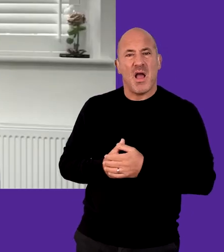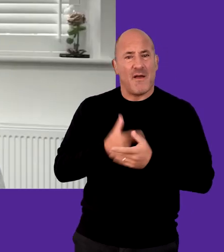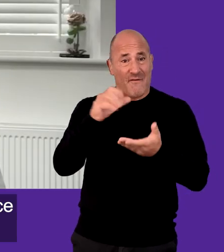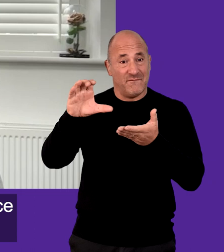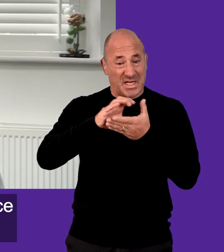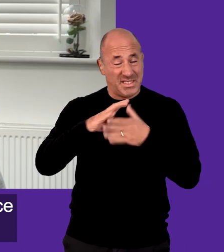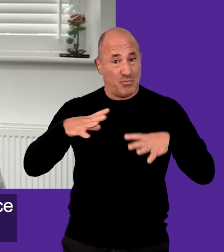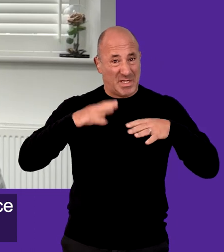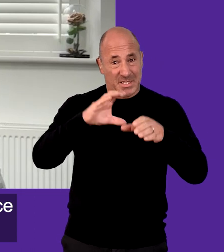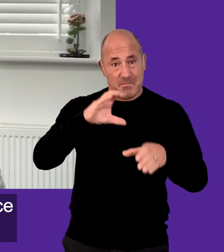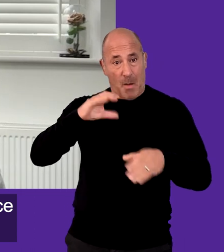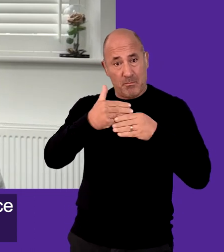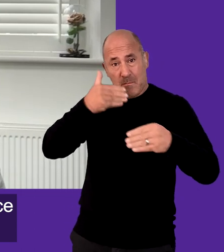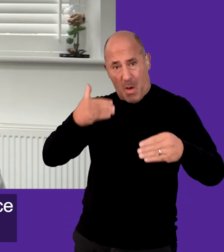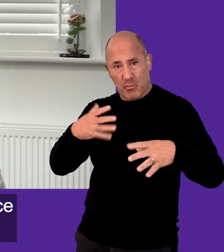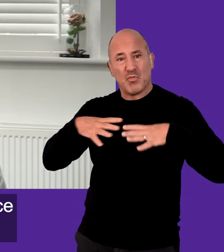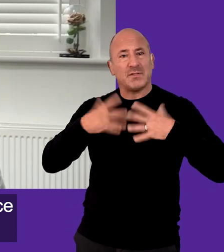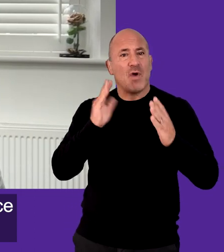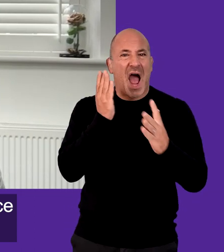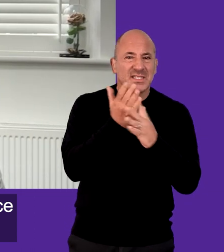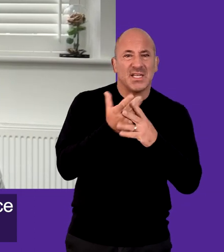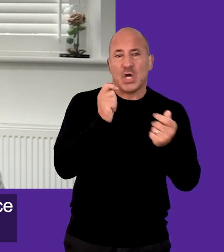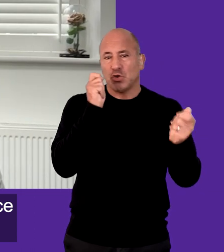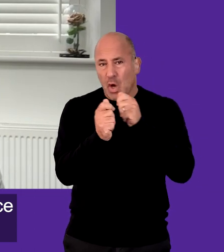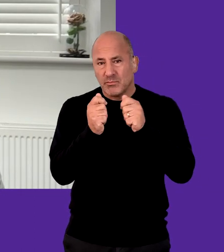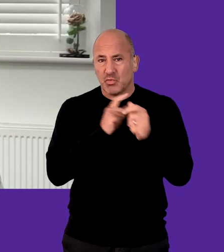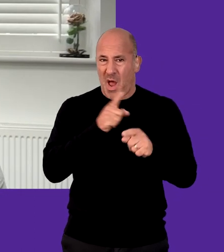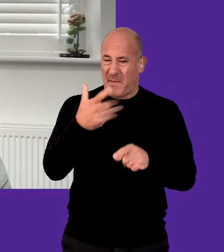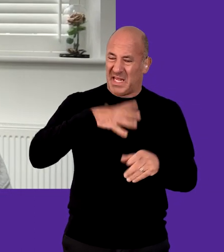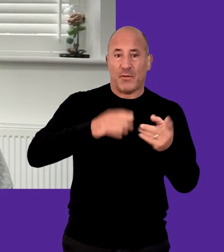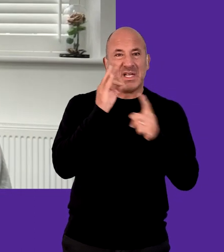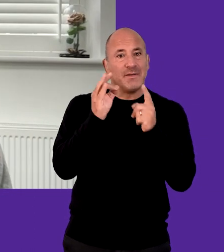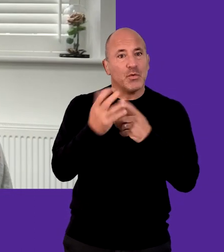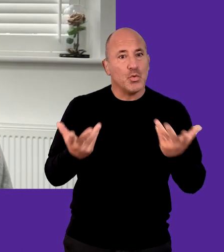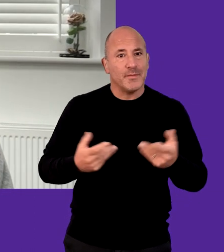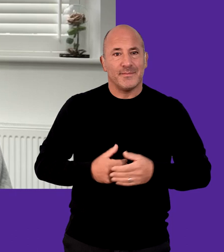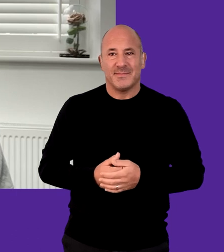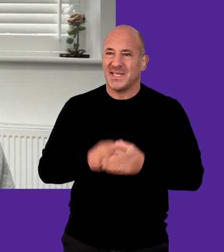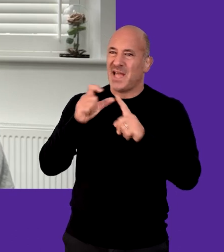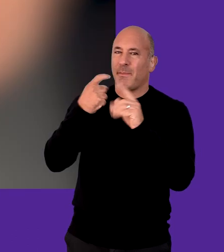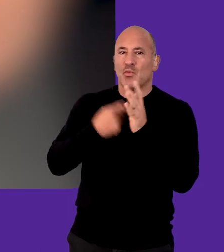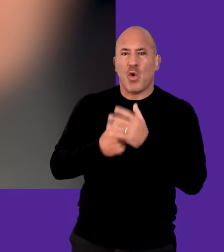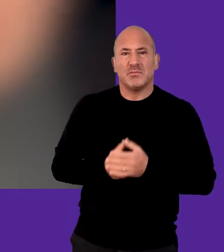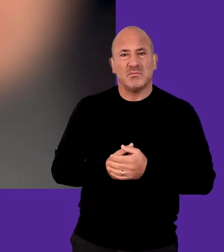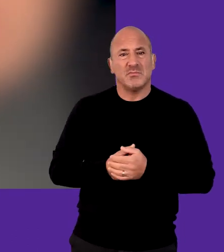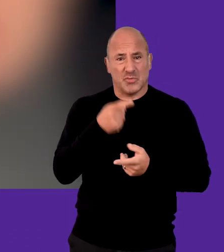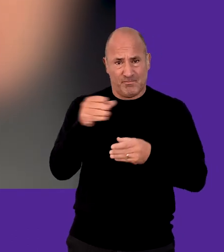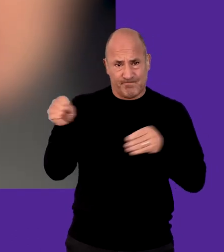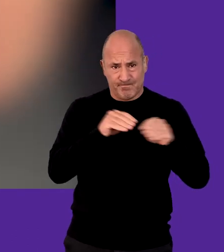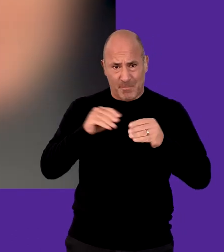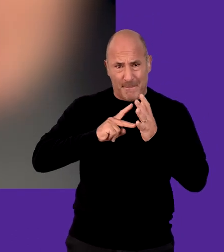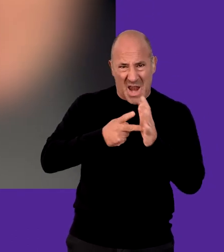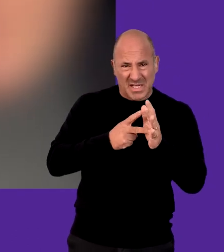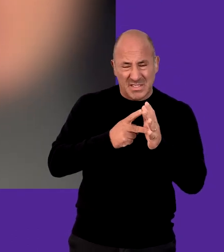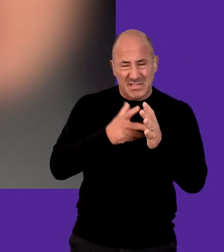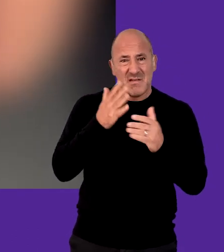Amber Have you secured funding in advance for any access and adjustments that candidates may require when they interview? Damon Rose Do you put